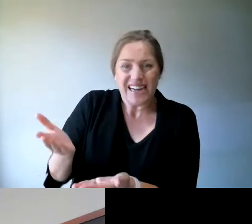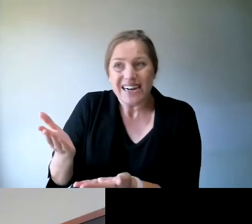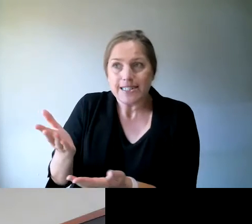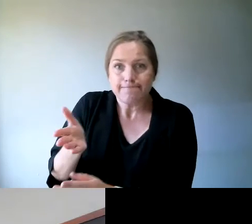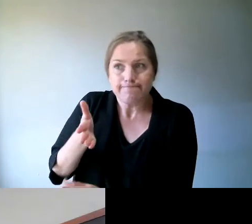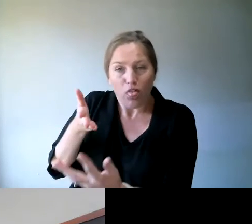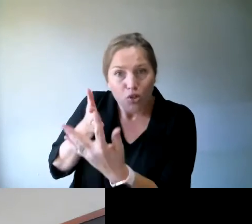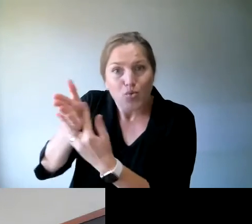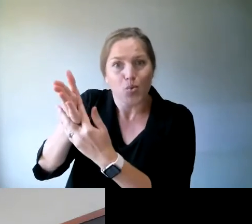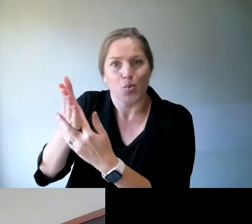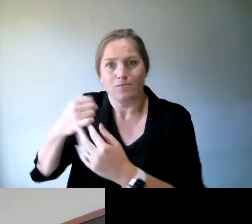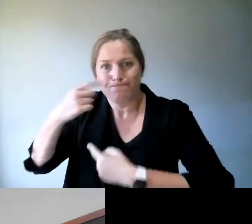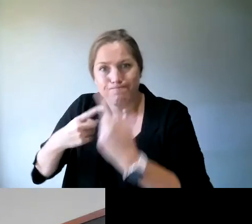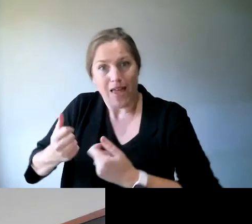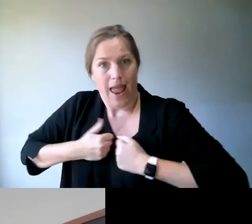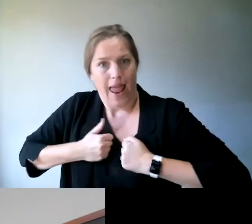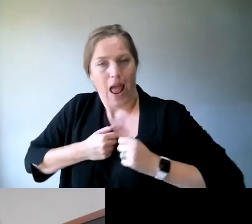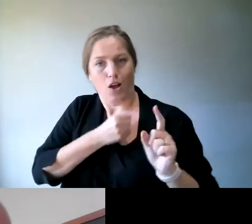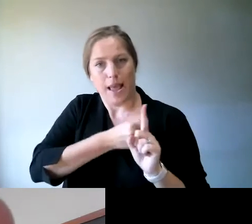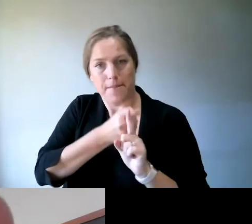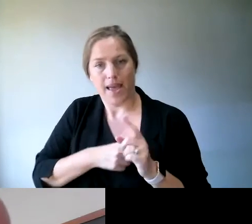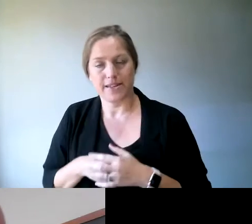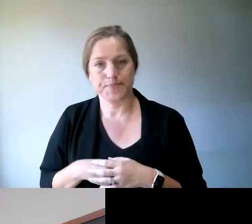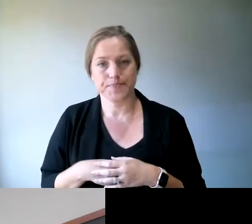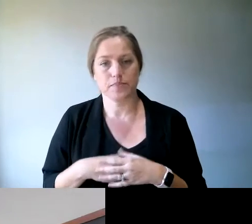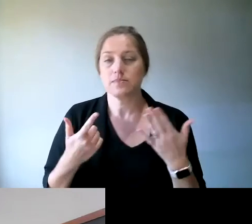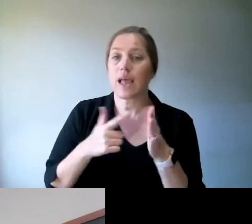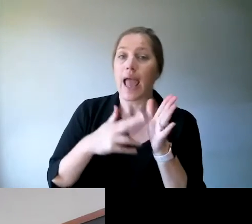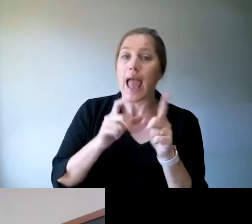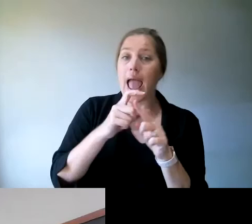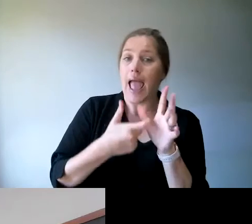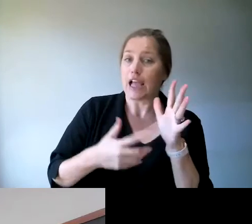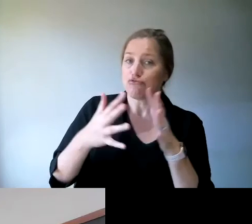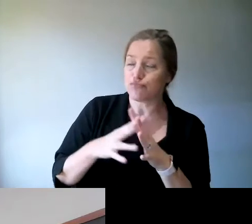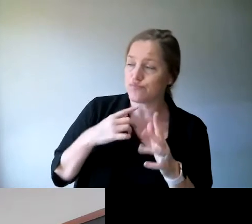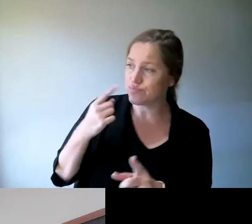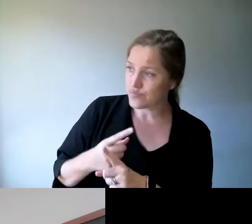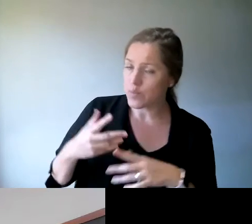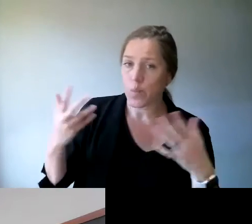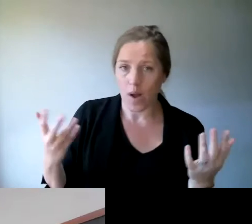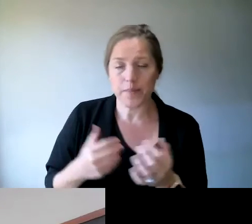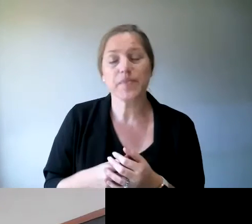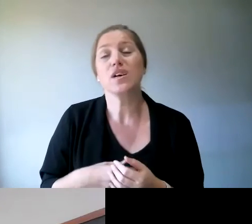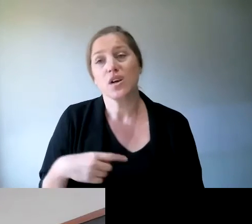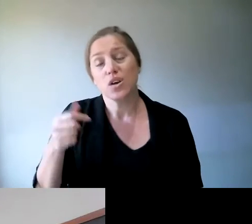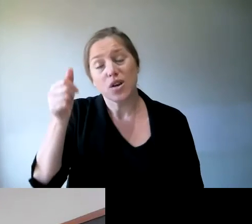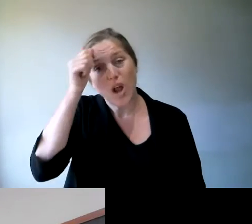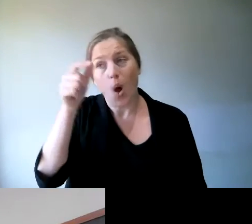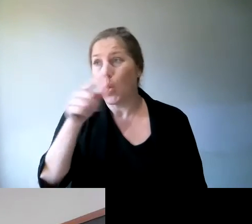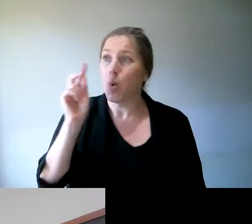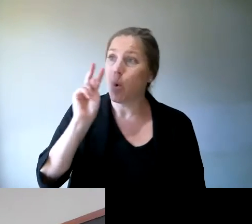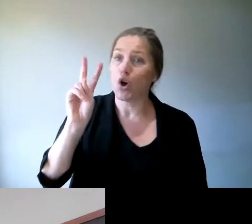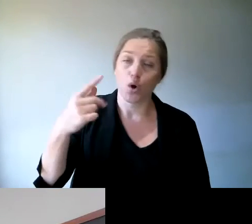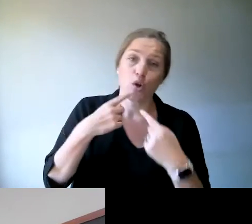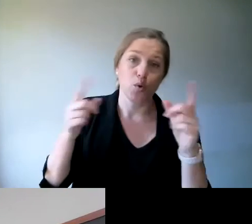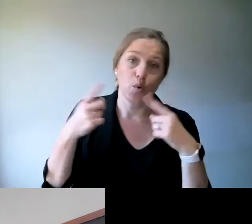Well, for those who are already kind of, you know, watching the news and looking at their news feeds, you'll see